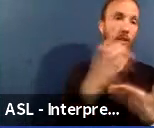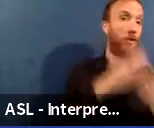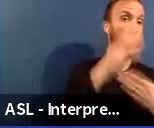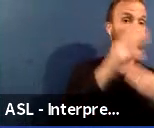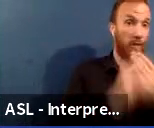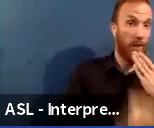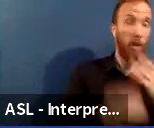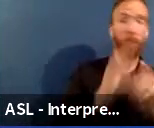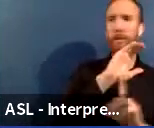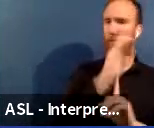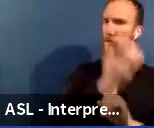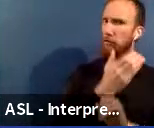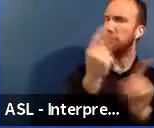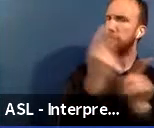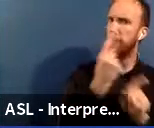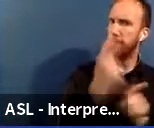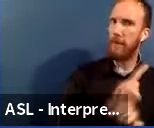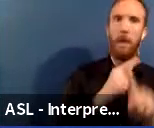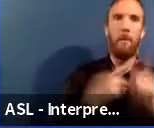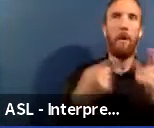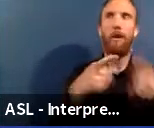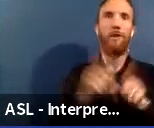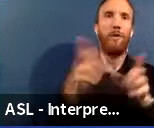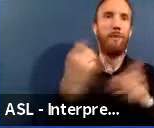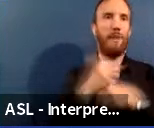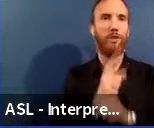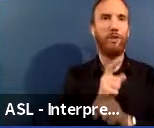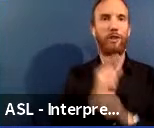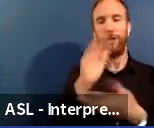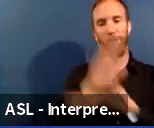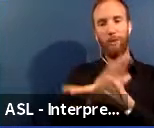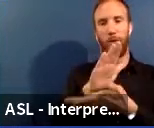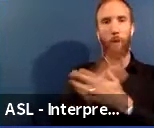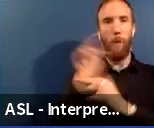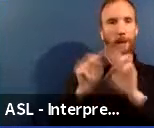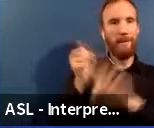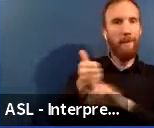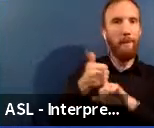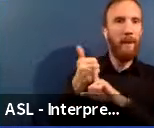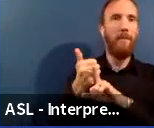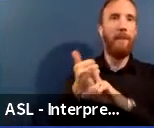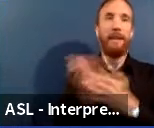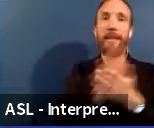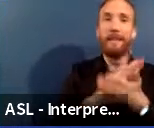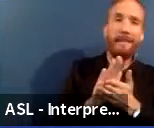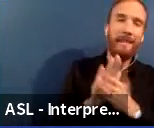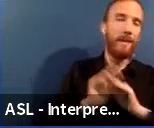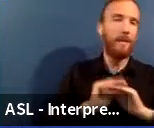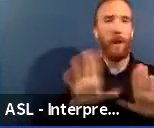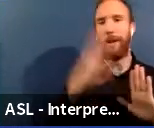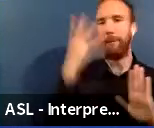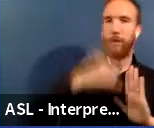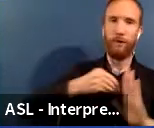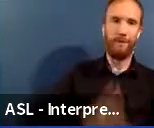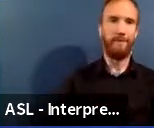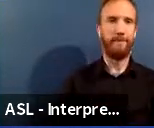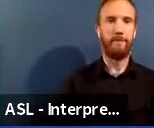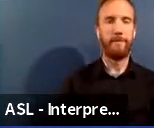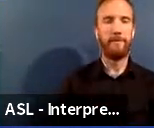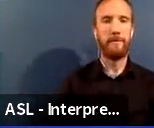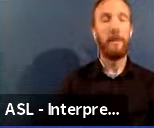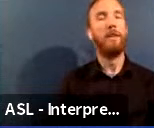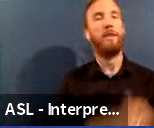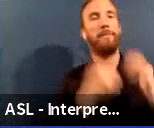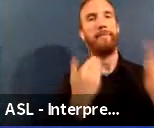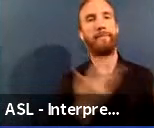responsive, but also that schools are clean, bright and beautiful. And we want to continue to figure that out with our capital planning. So